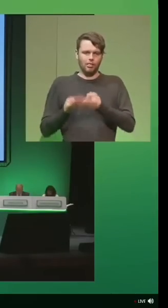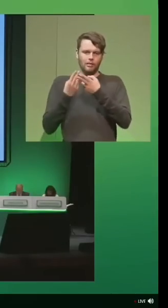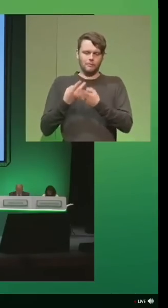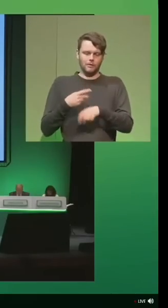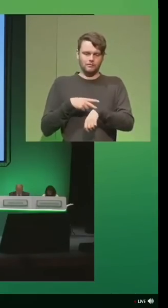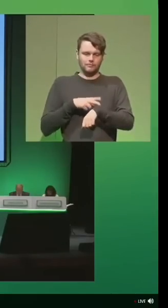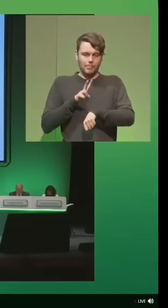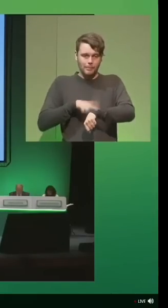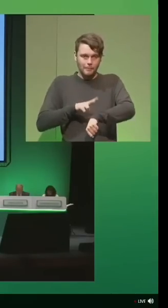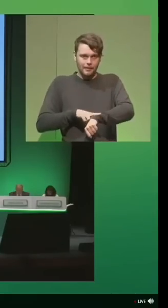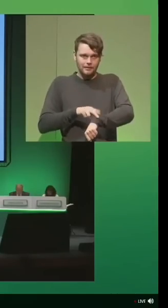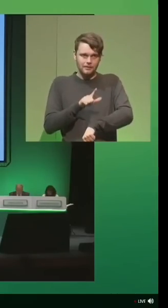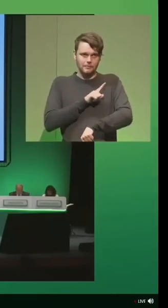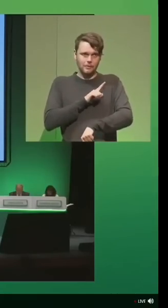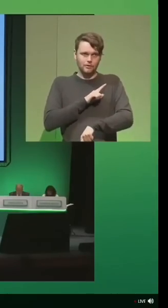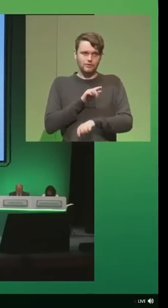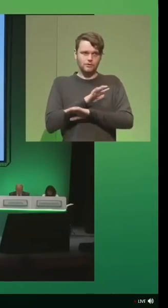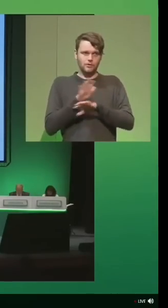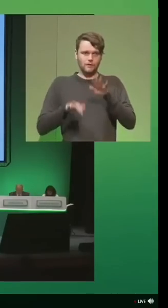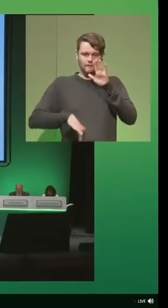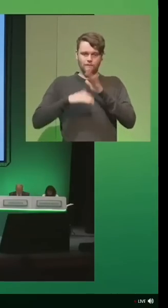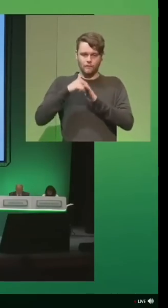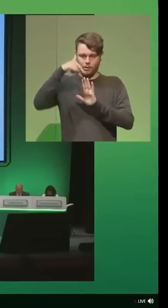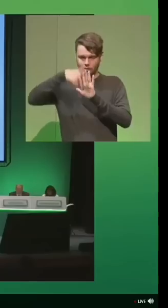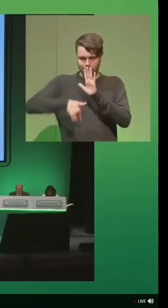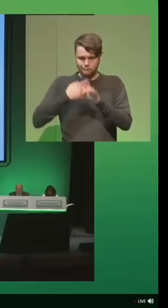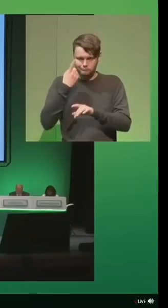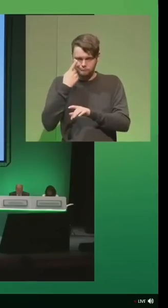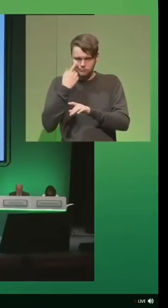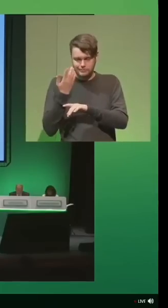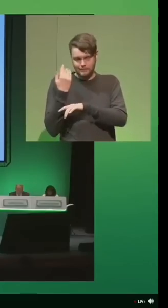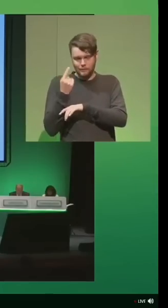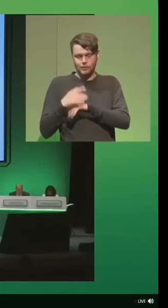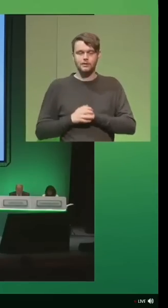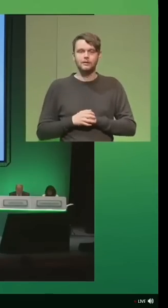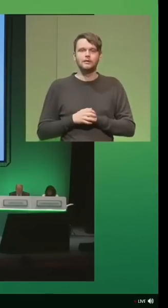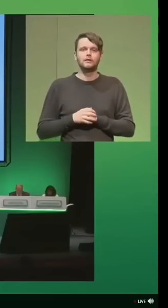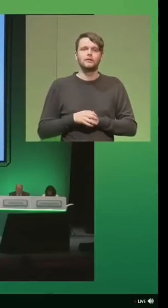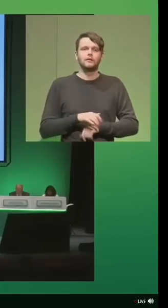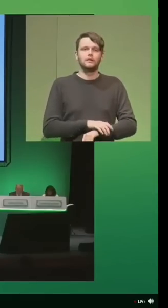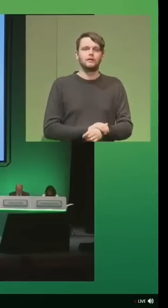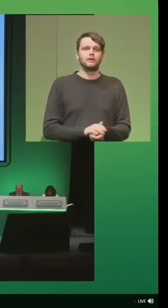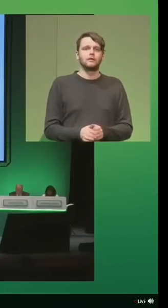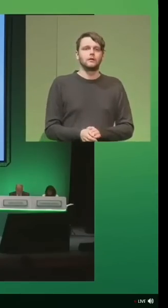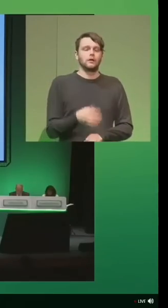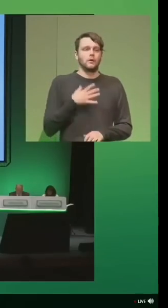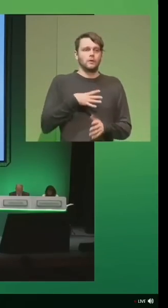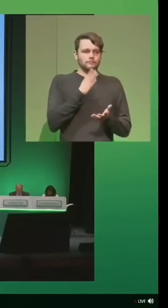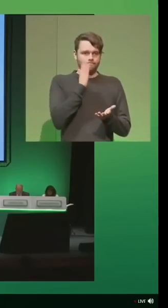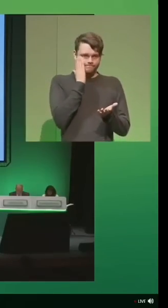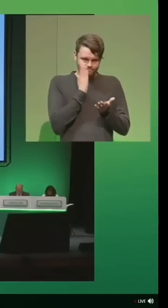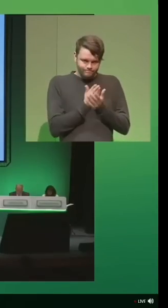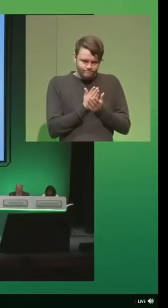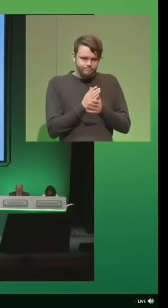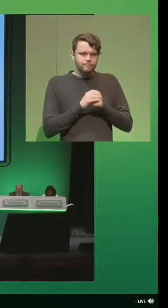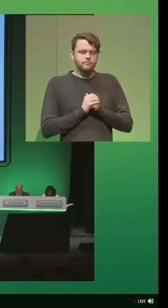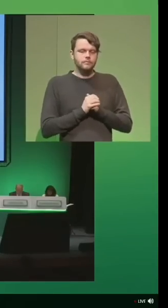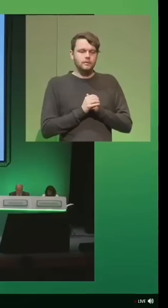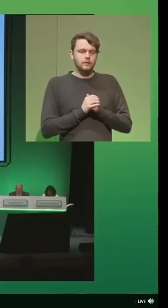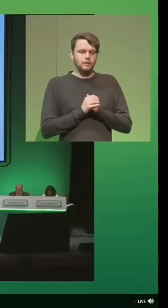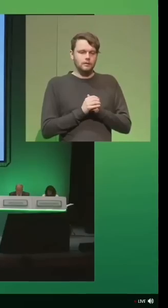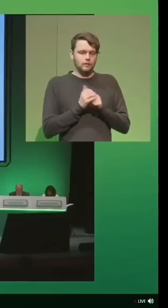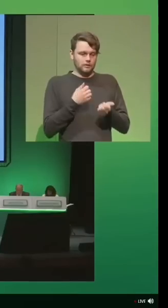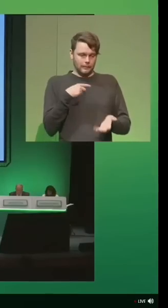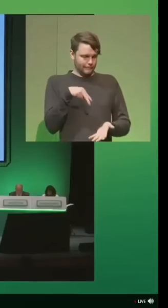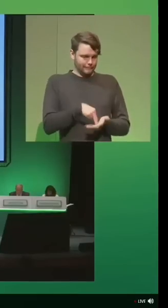police, because they were not investigated properly the first time around. And I can assure you, as